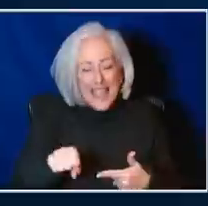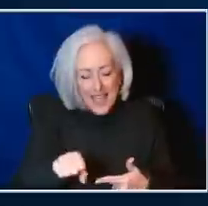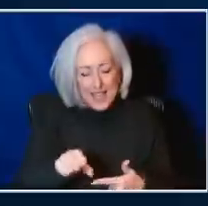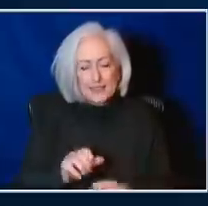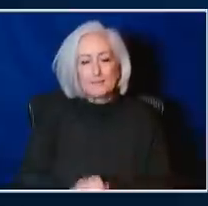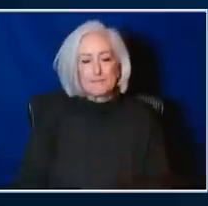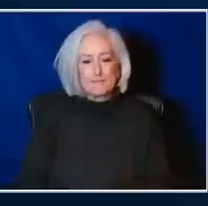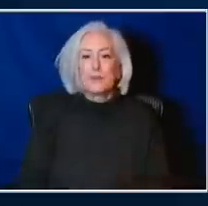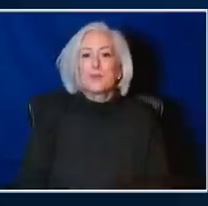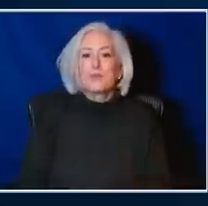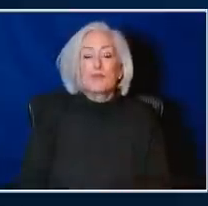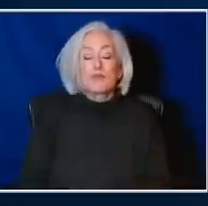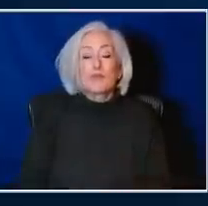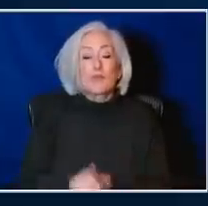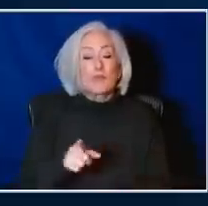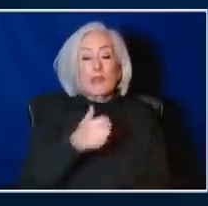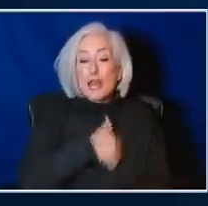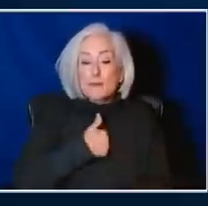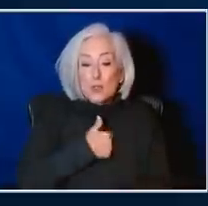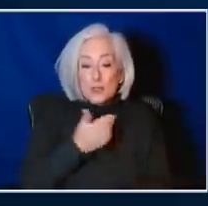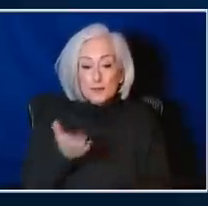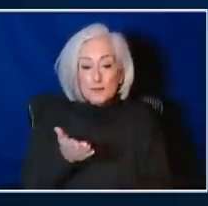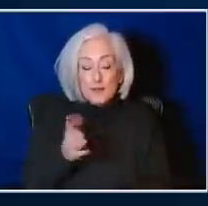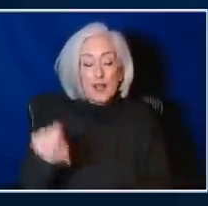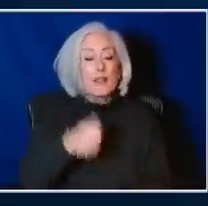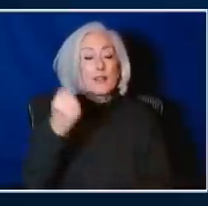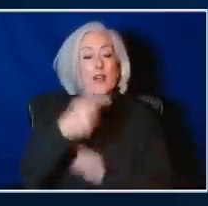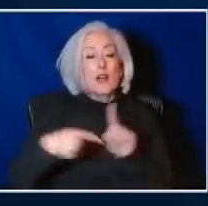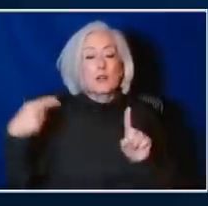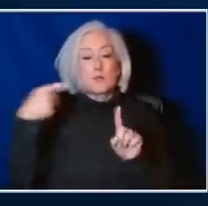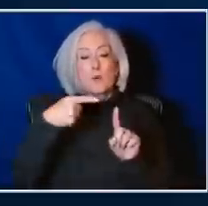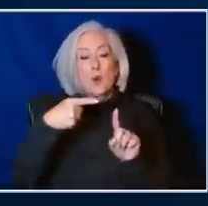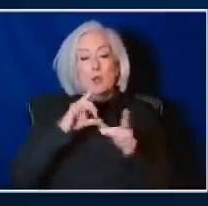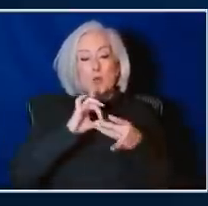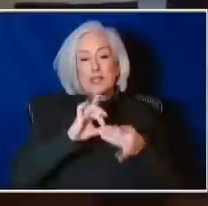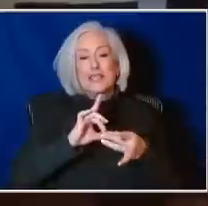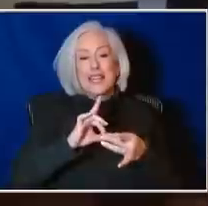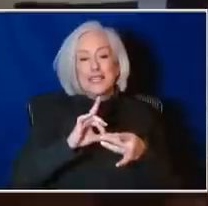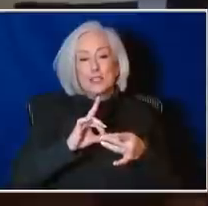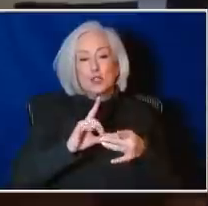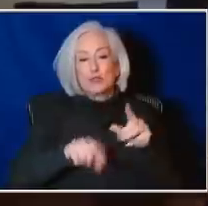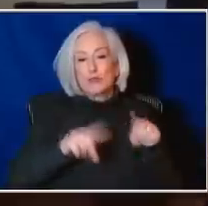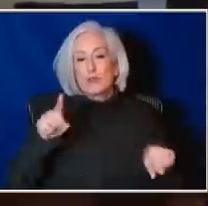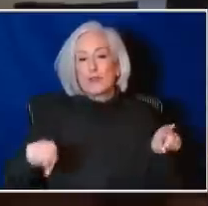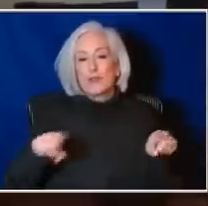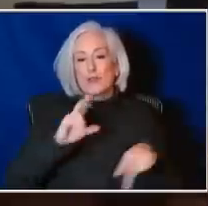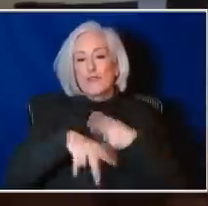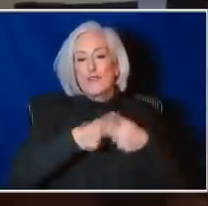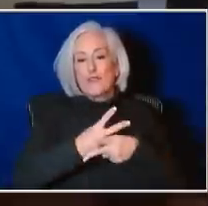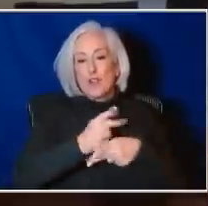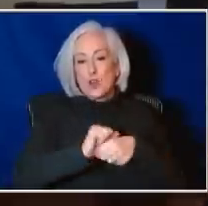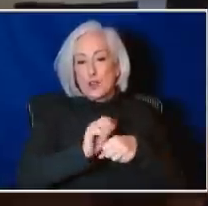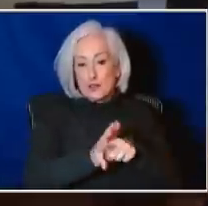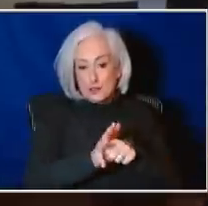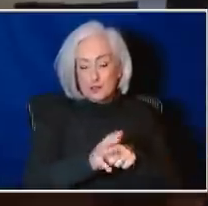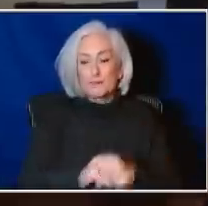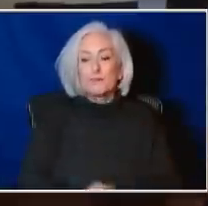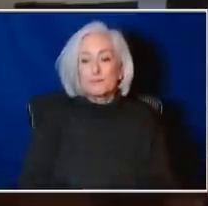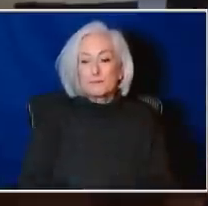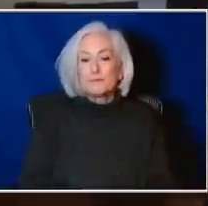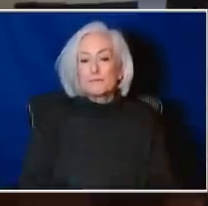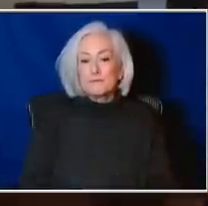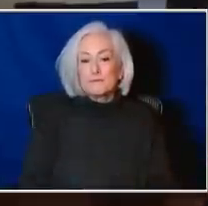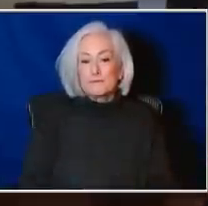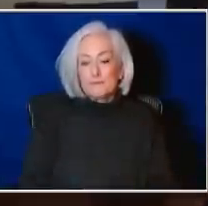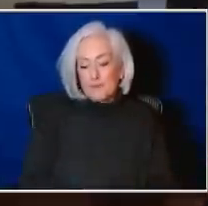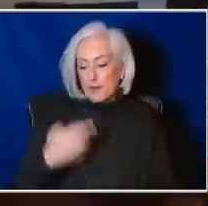other point about these variants, Steve, that I think is really worth making, and, you know, Hawk has